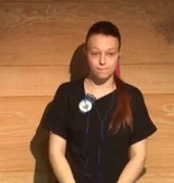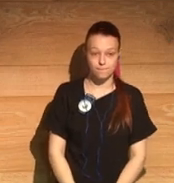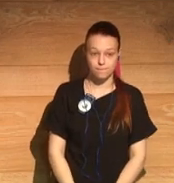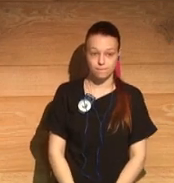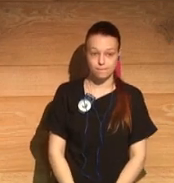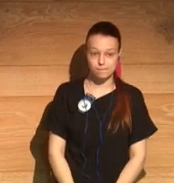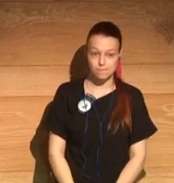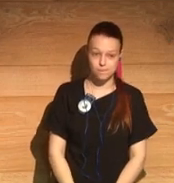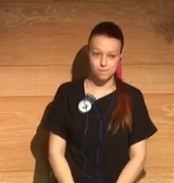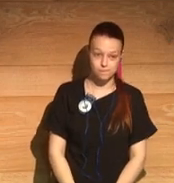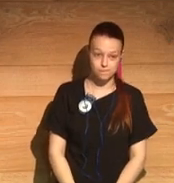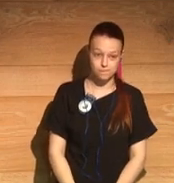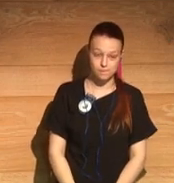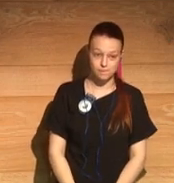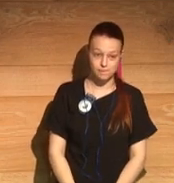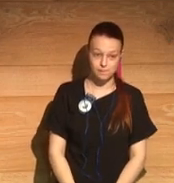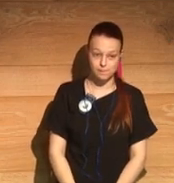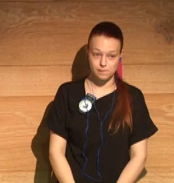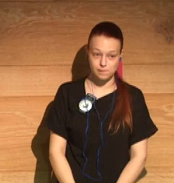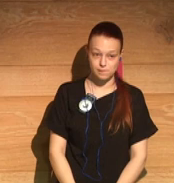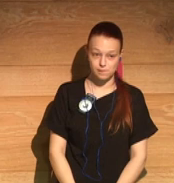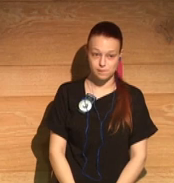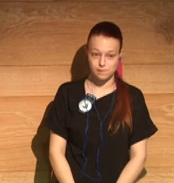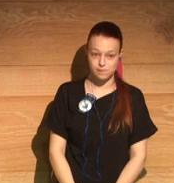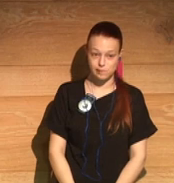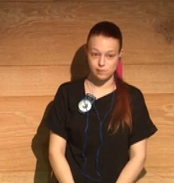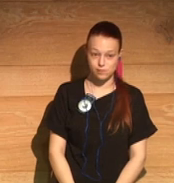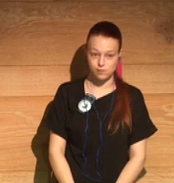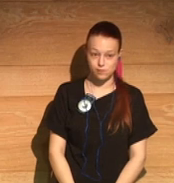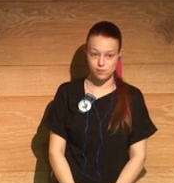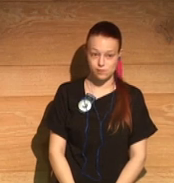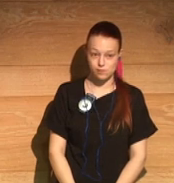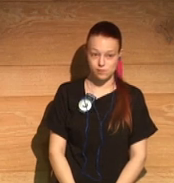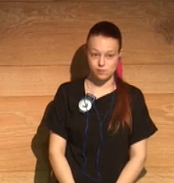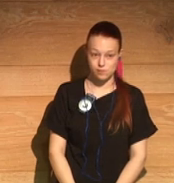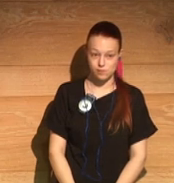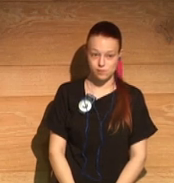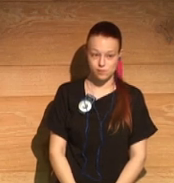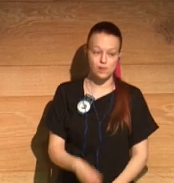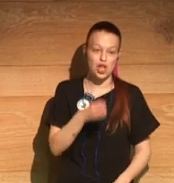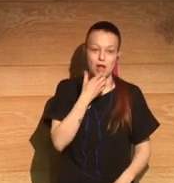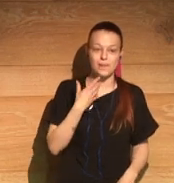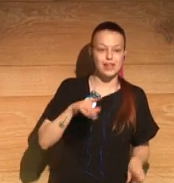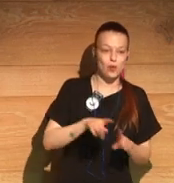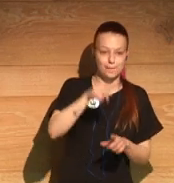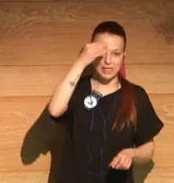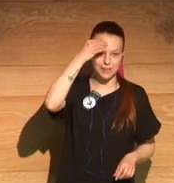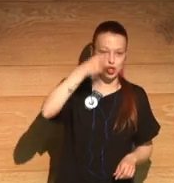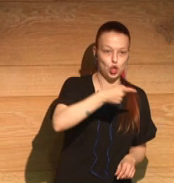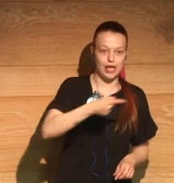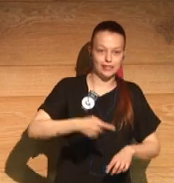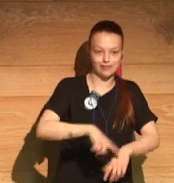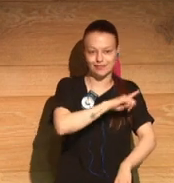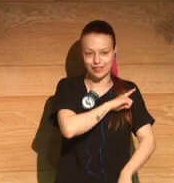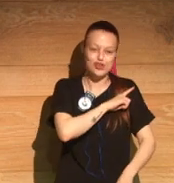Well, I don't think I'd express it in such pessimistic terms. But, you know, I can